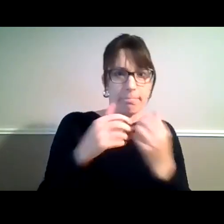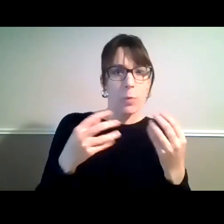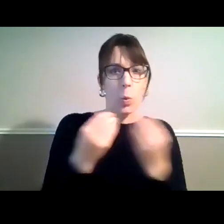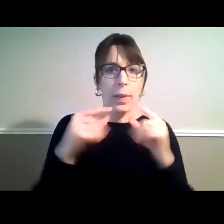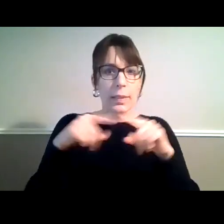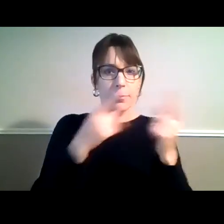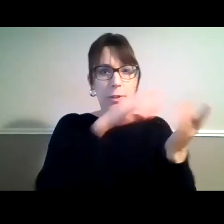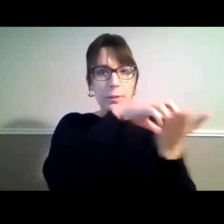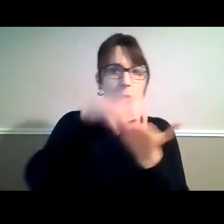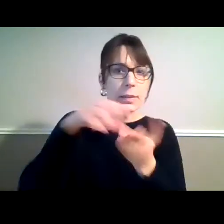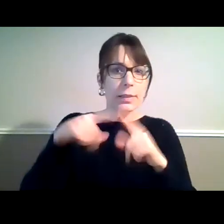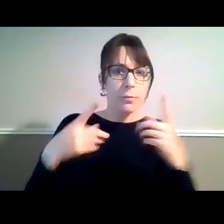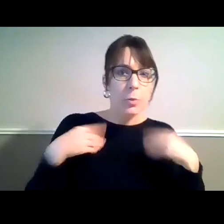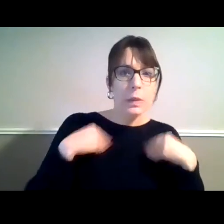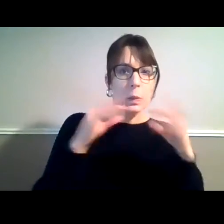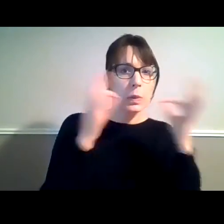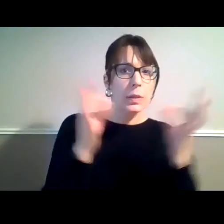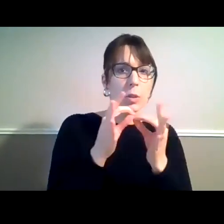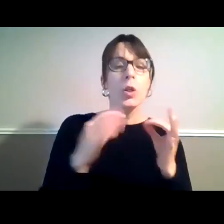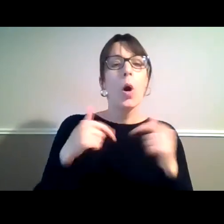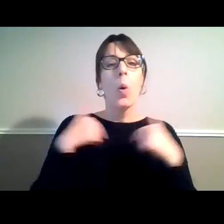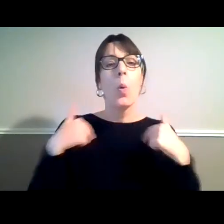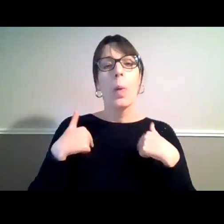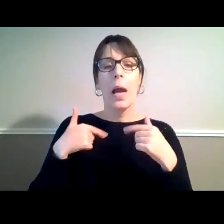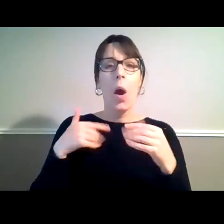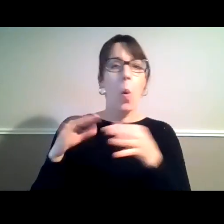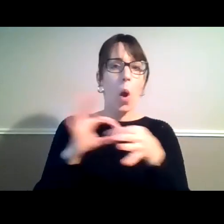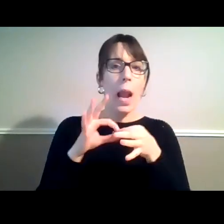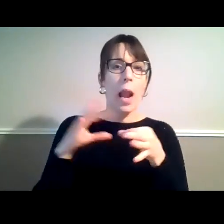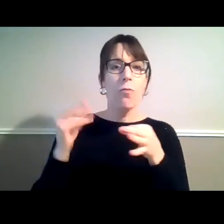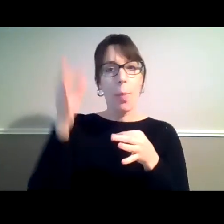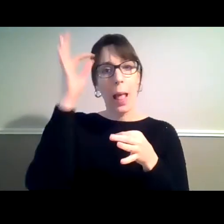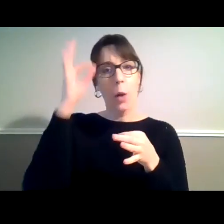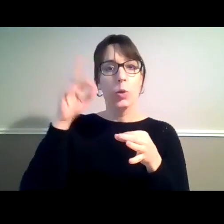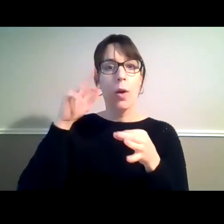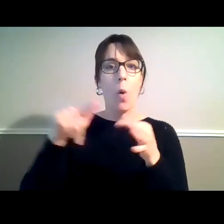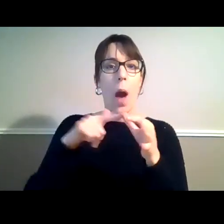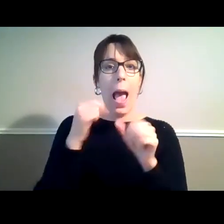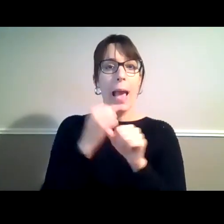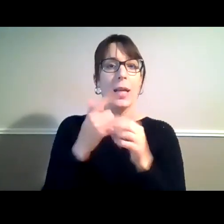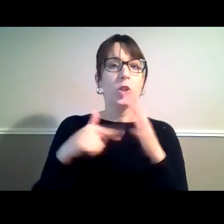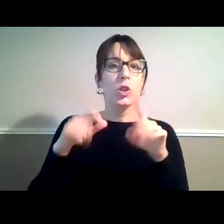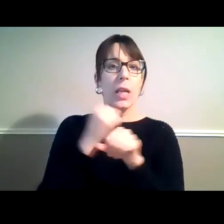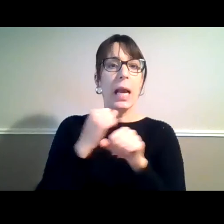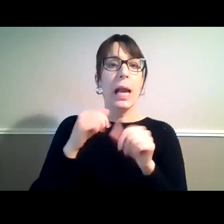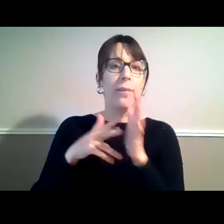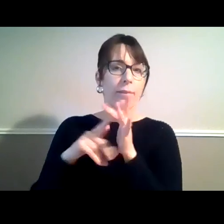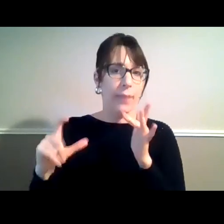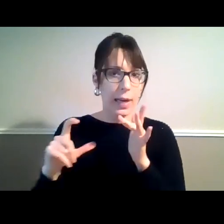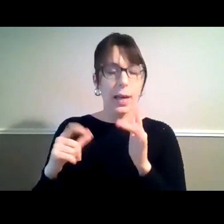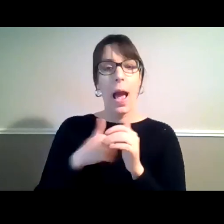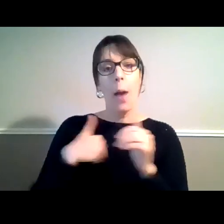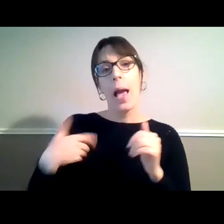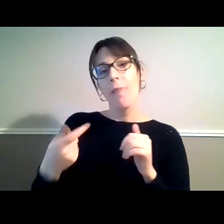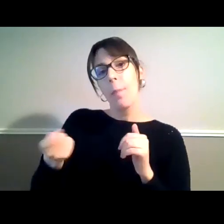The Alliance is coordinated by the Council on the Ageing Victoria. Our member organisations represent millions of